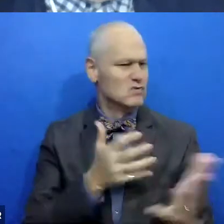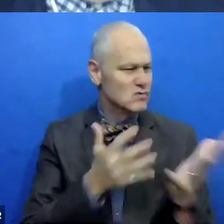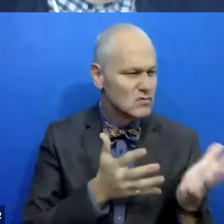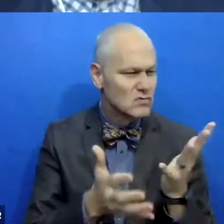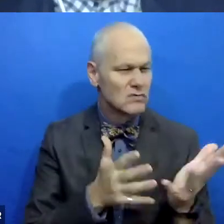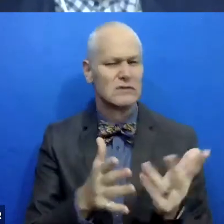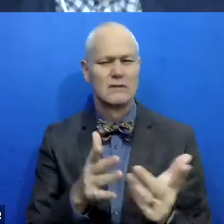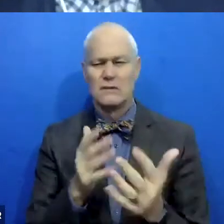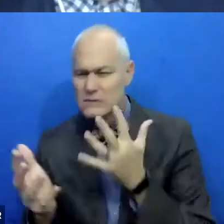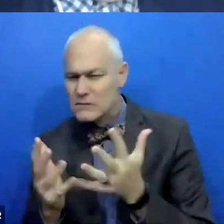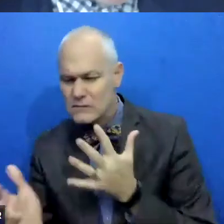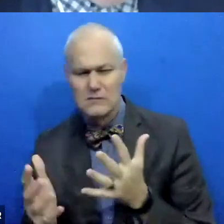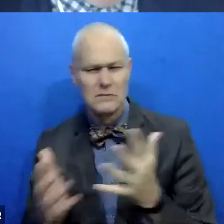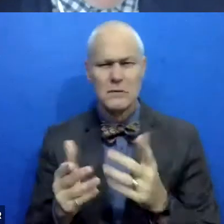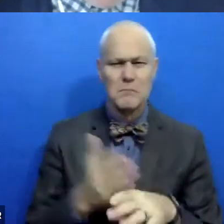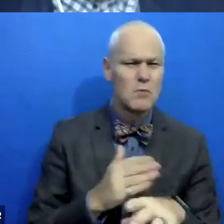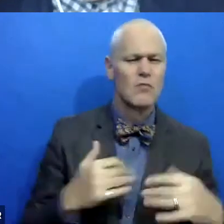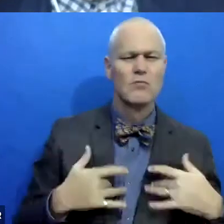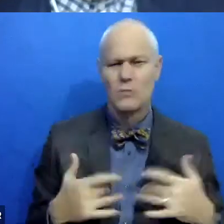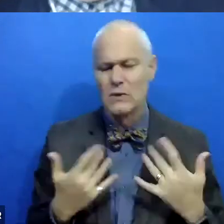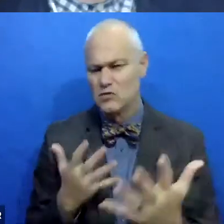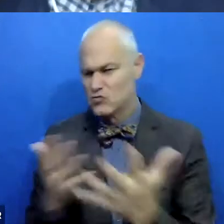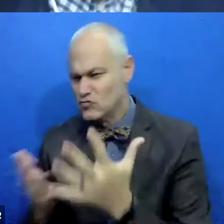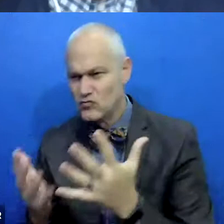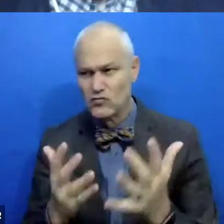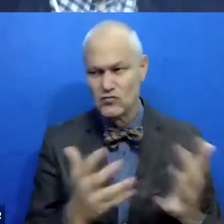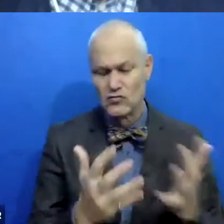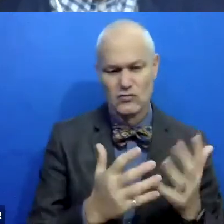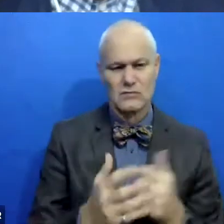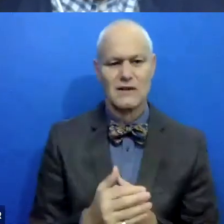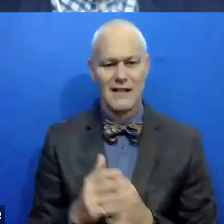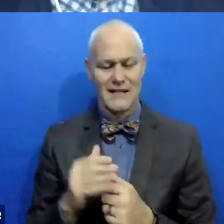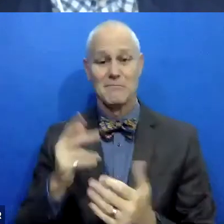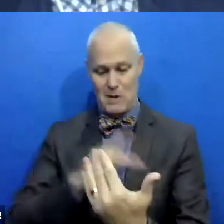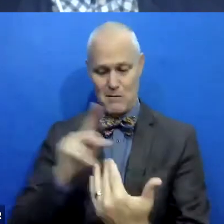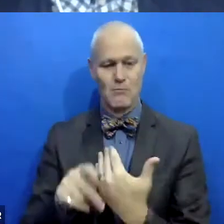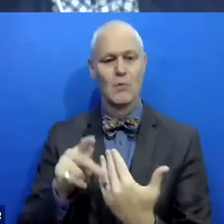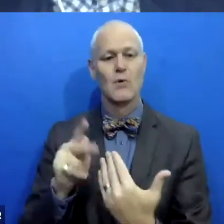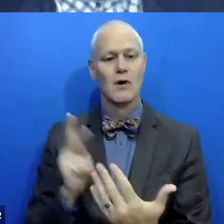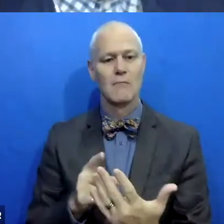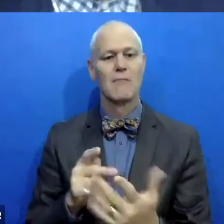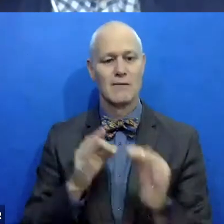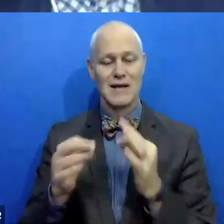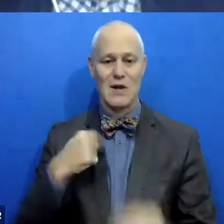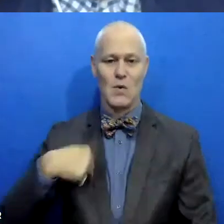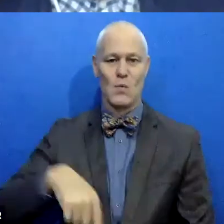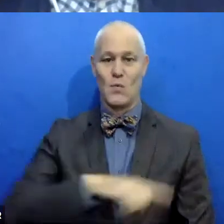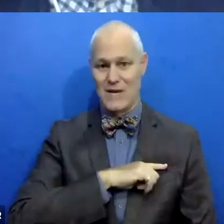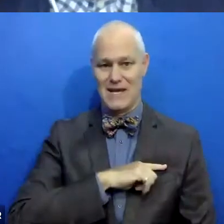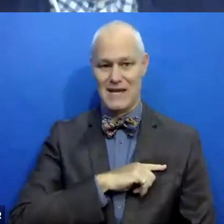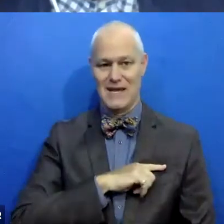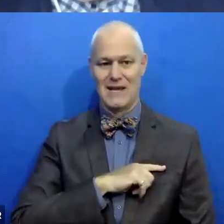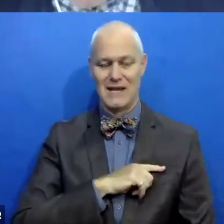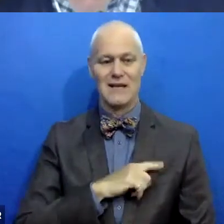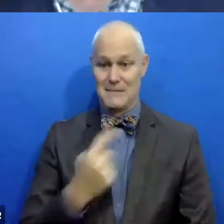do things better. And as part of my description of the program, I'll tell you who I'm referring to when I say we, because it's